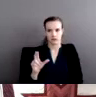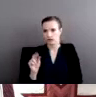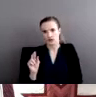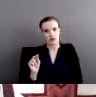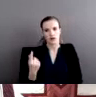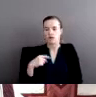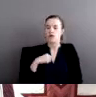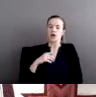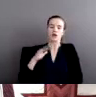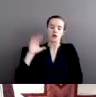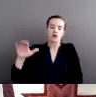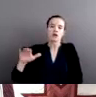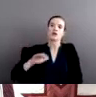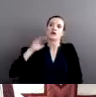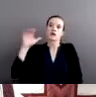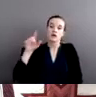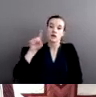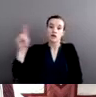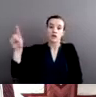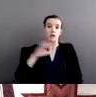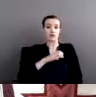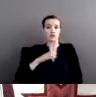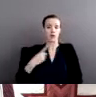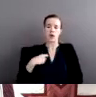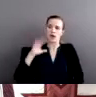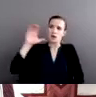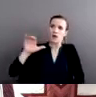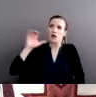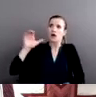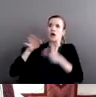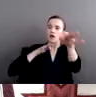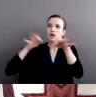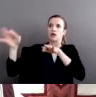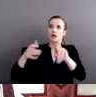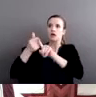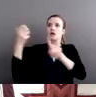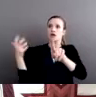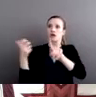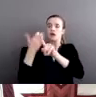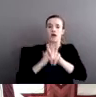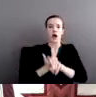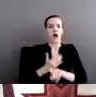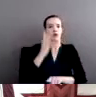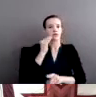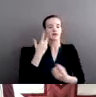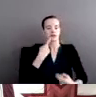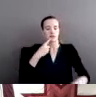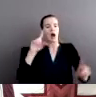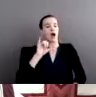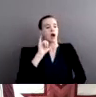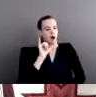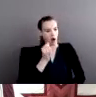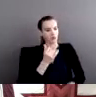educate lawmakers about the crisis that we experience, the crises that we experience. But it was